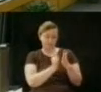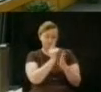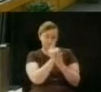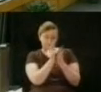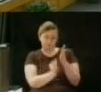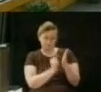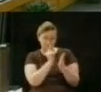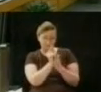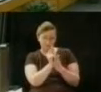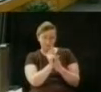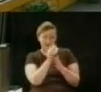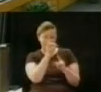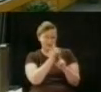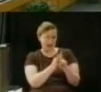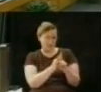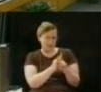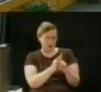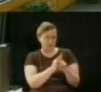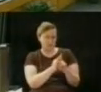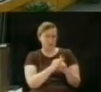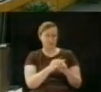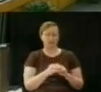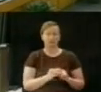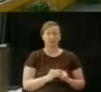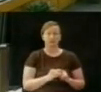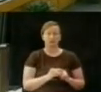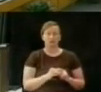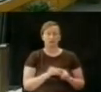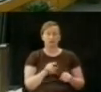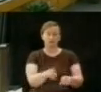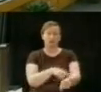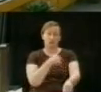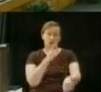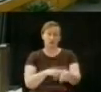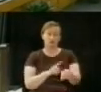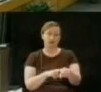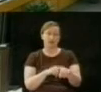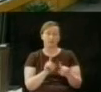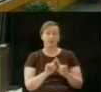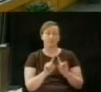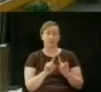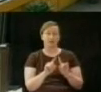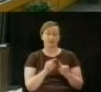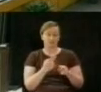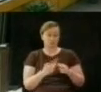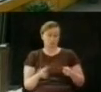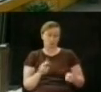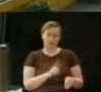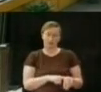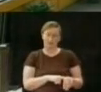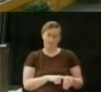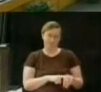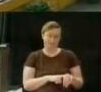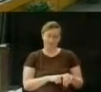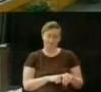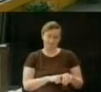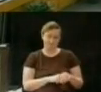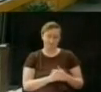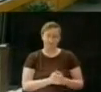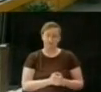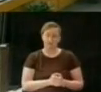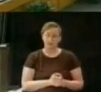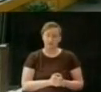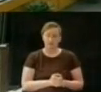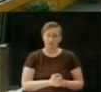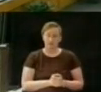is that the time limits, once you start this clock and move, and you think that nine months or so, and I think that's about the same on the